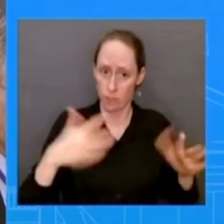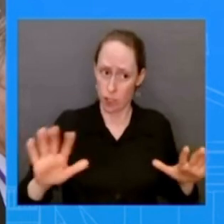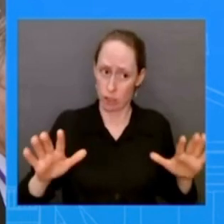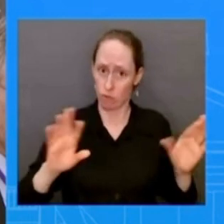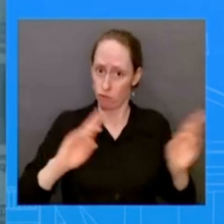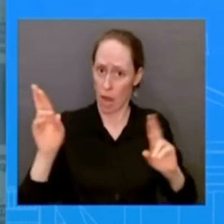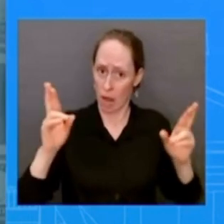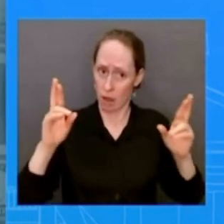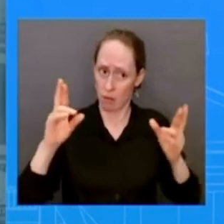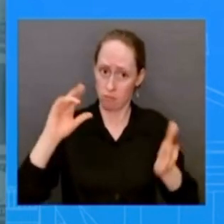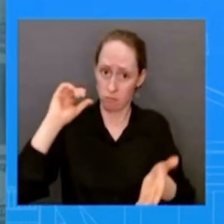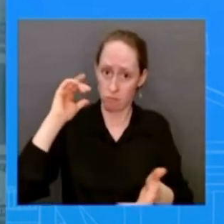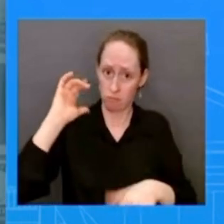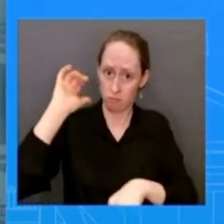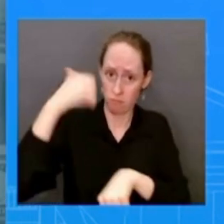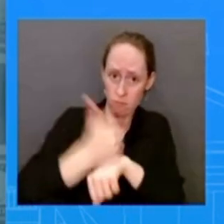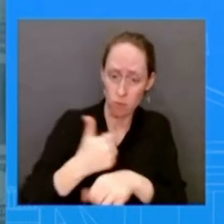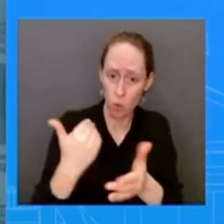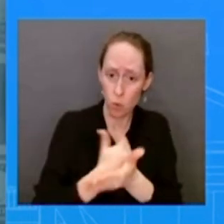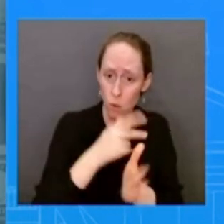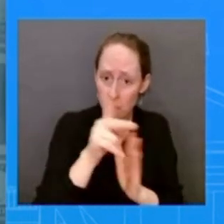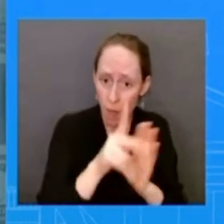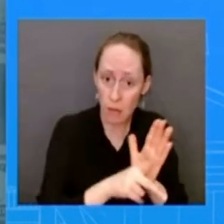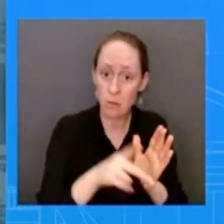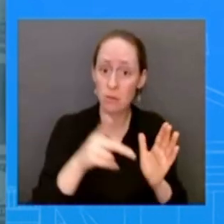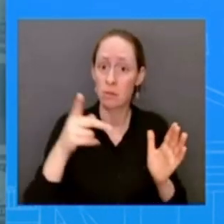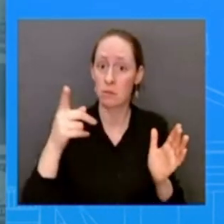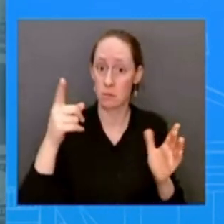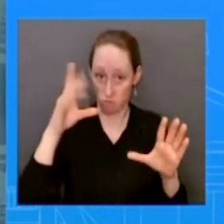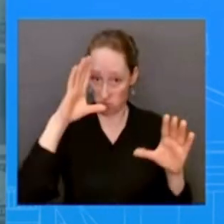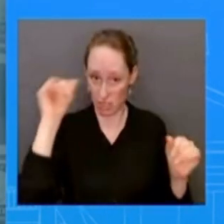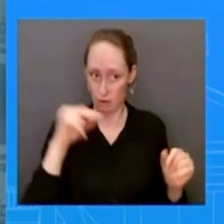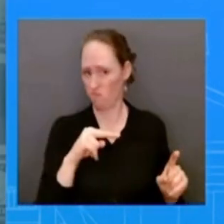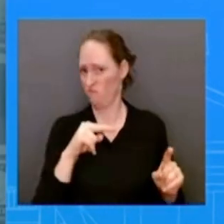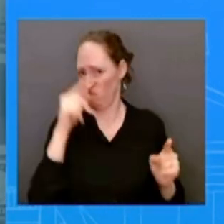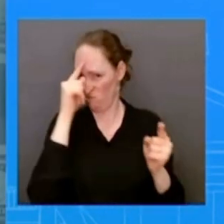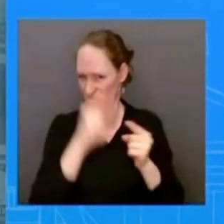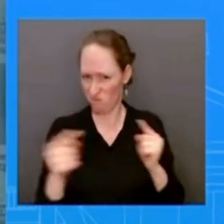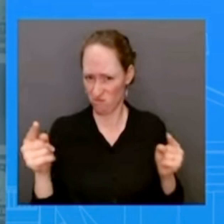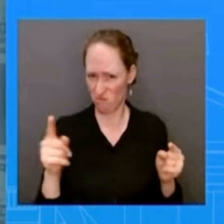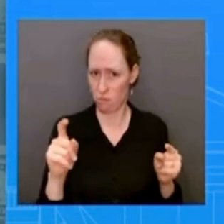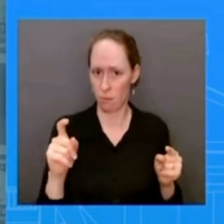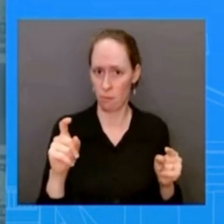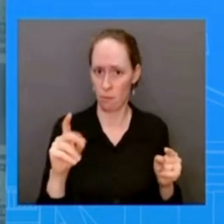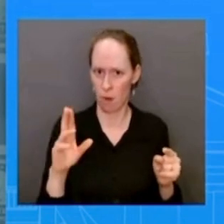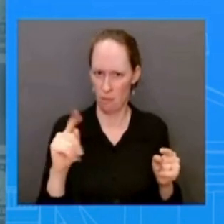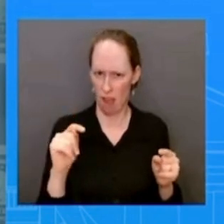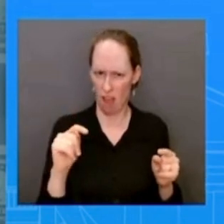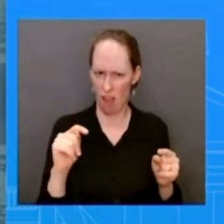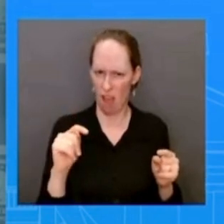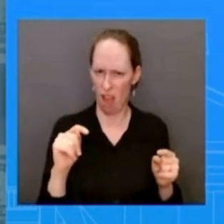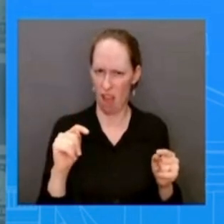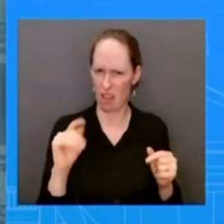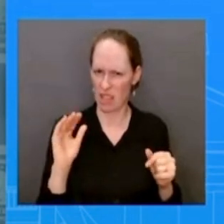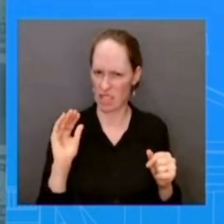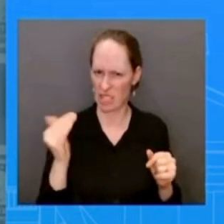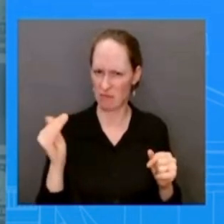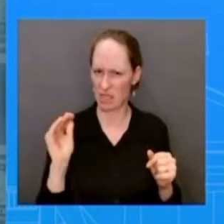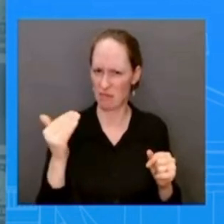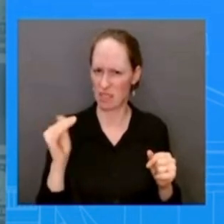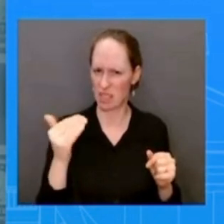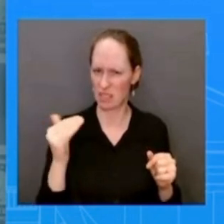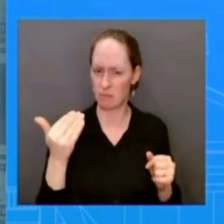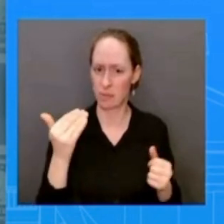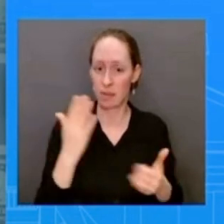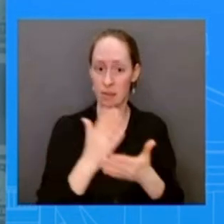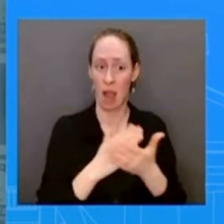mentioned so let me just there's a couple things that i want to say about that um a lot of people have compared what the president is doing is either extending what